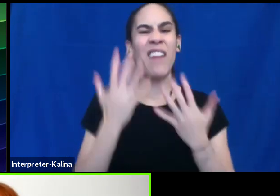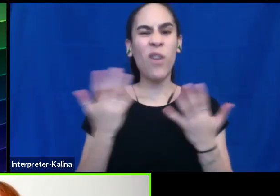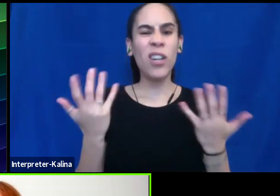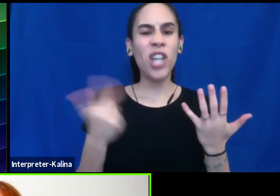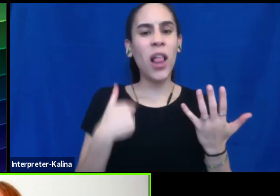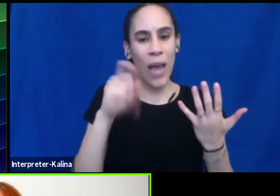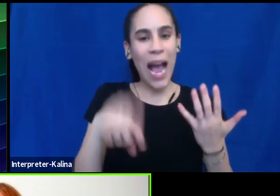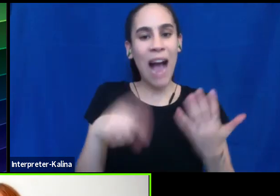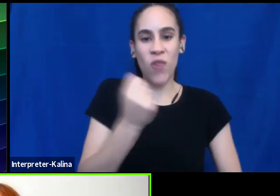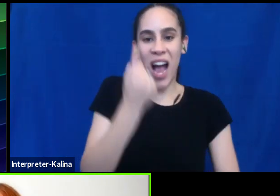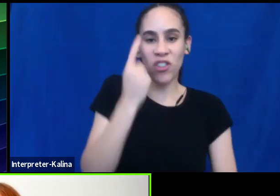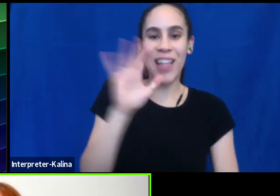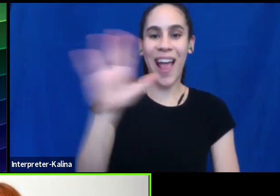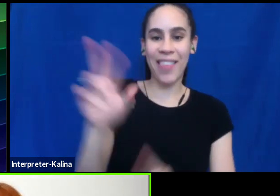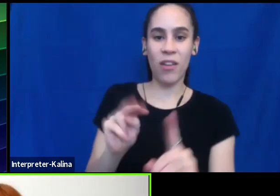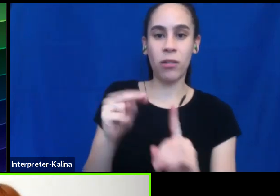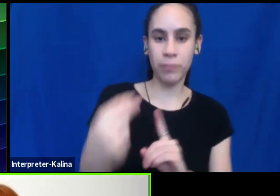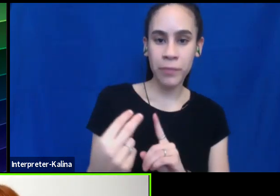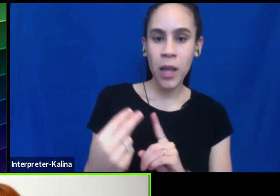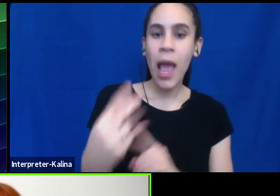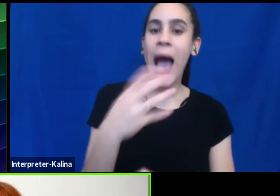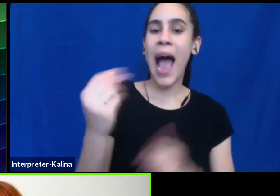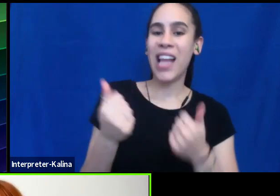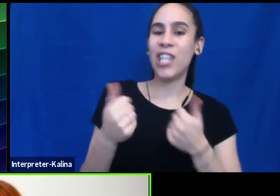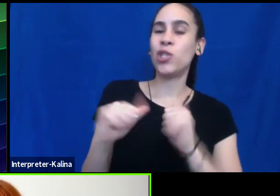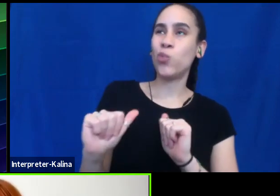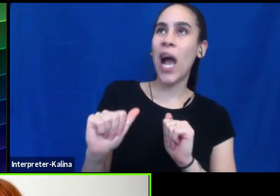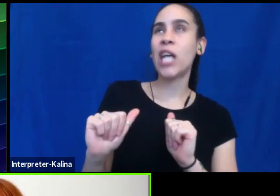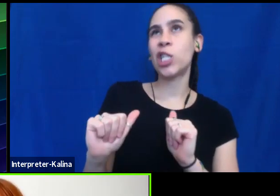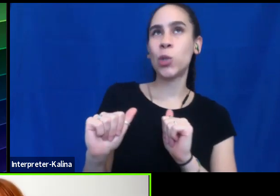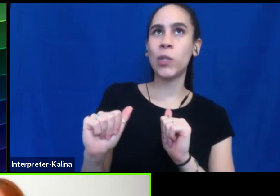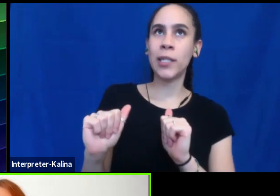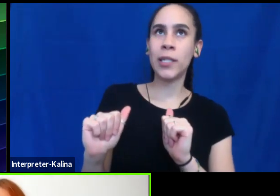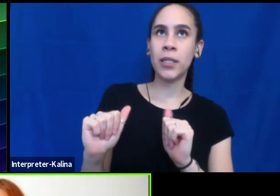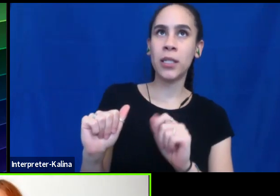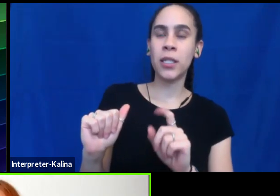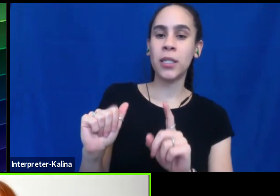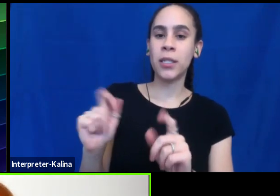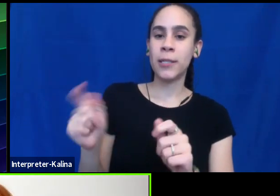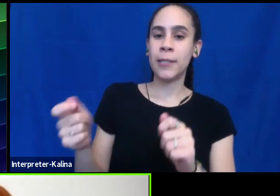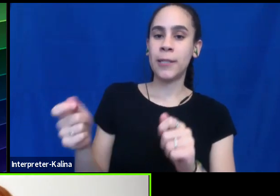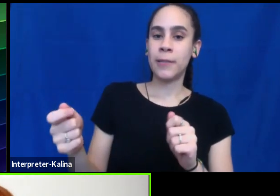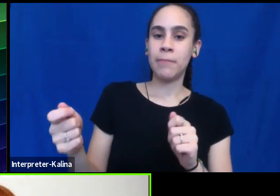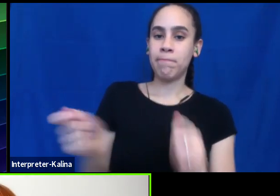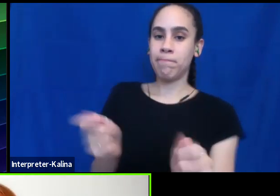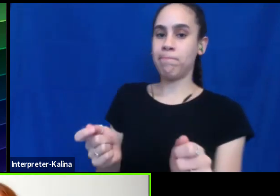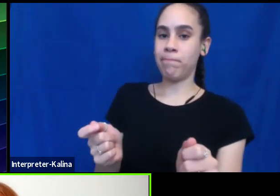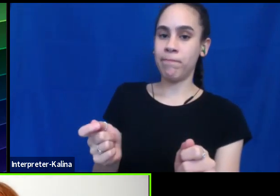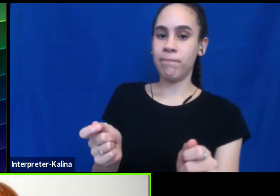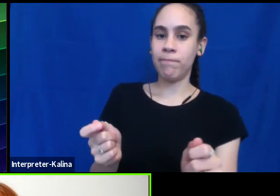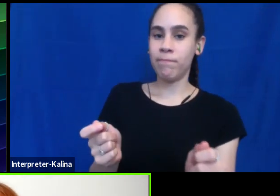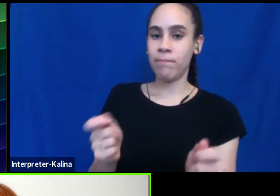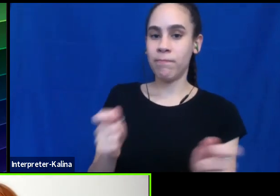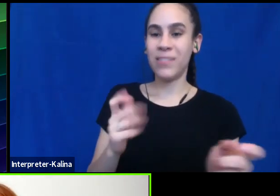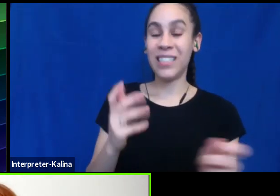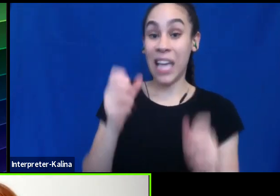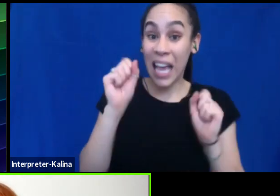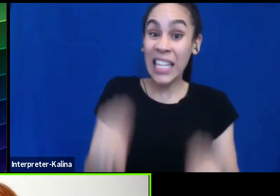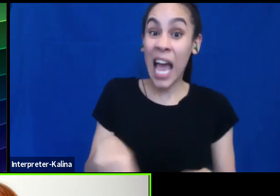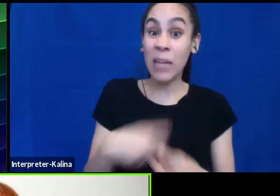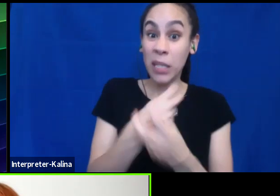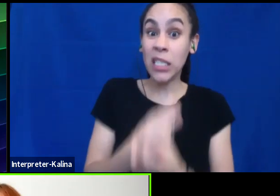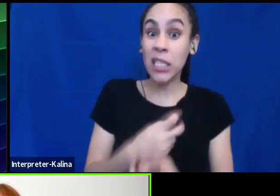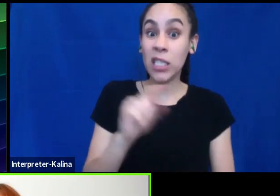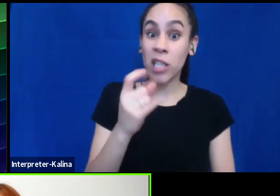understand where they're coming from and try to, um, try to turn, turn them. And it can be toxic. can be hard.